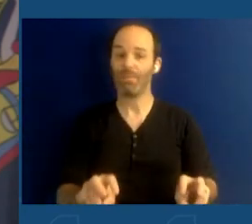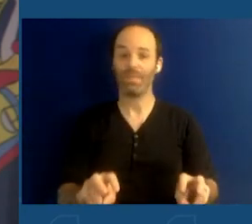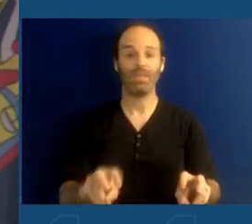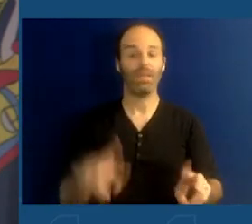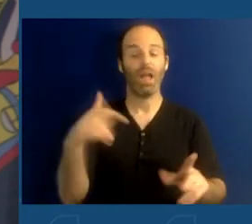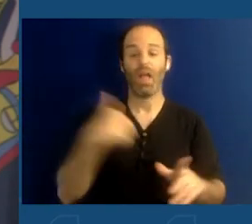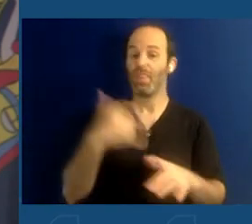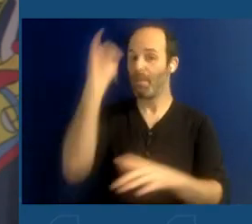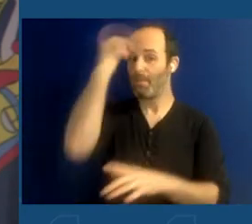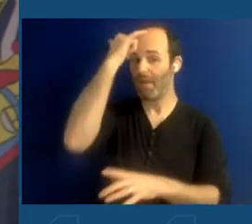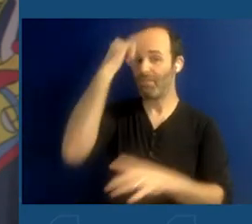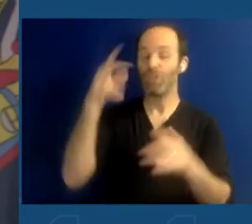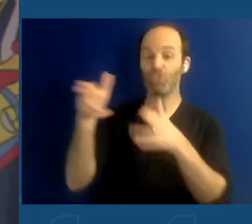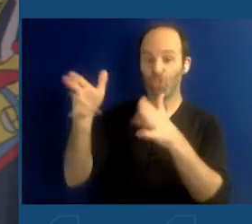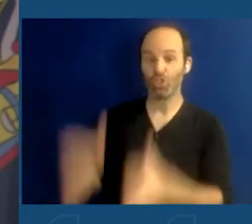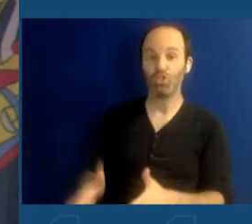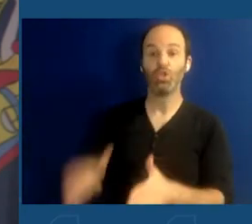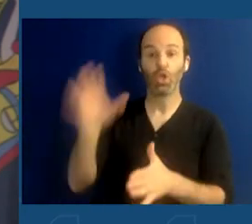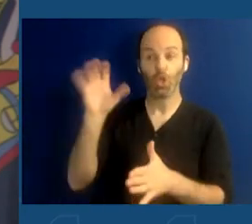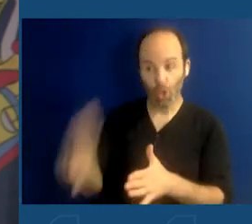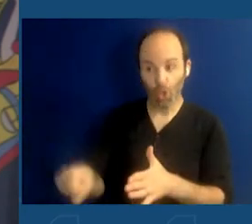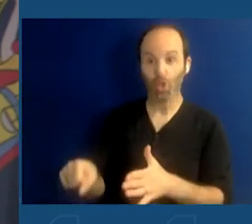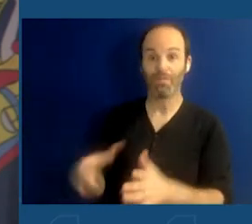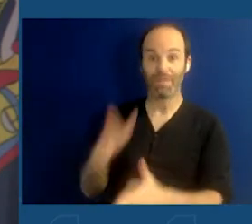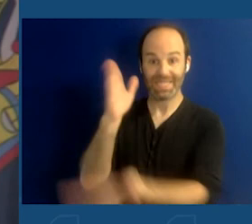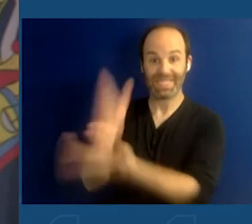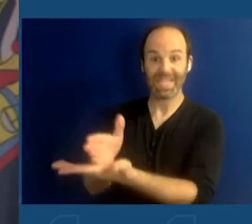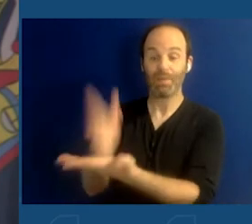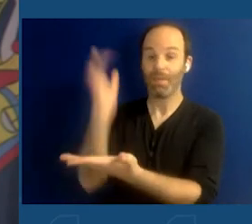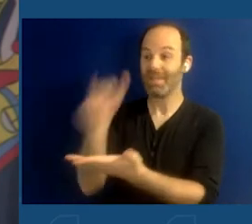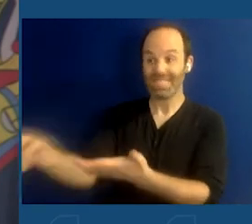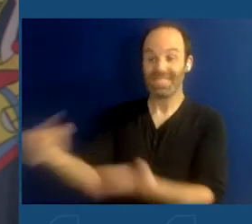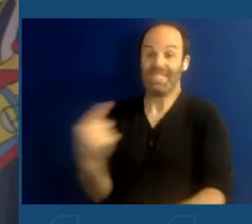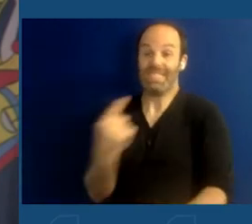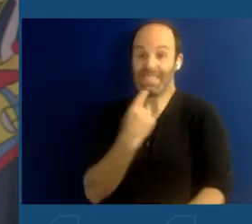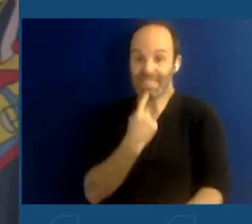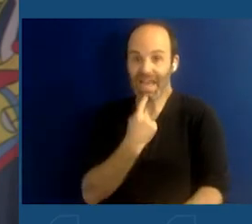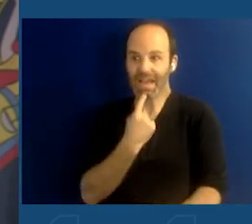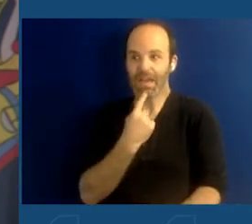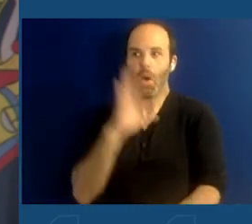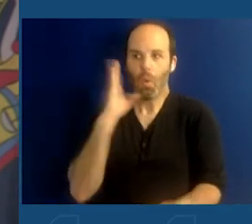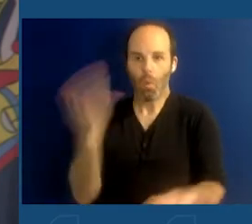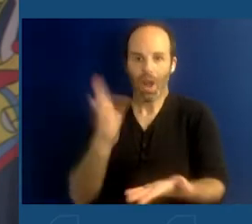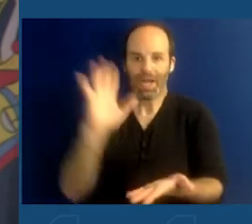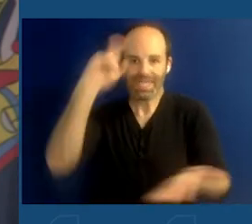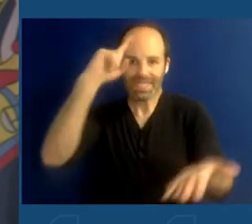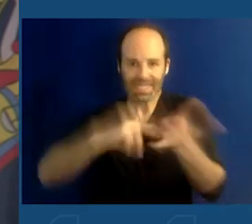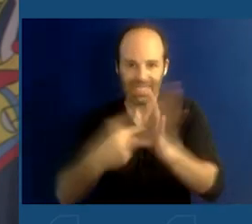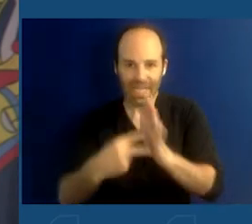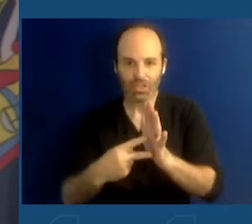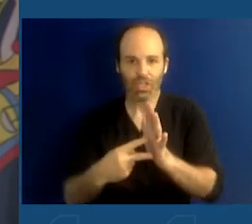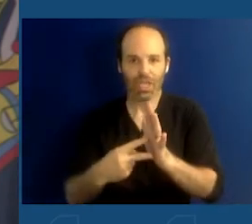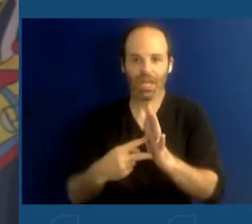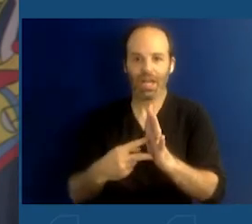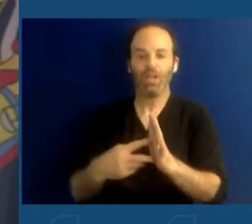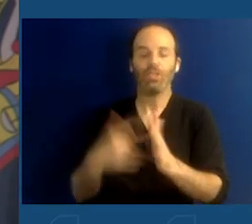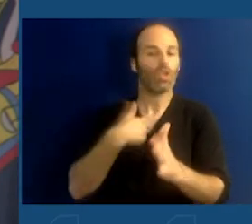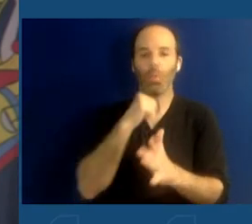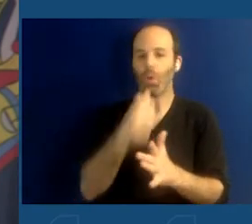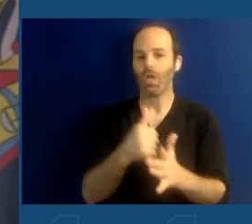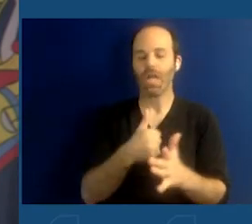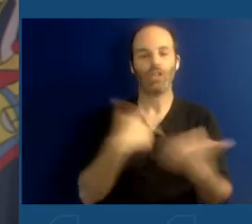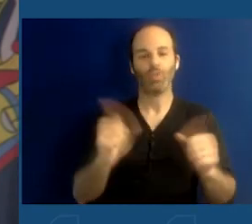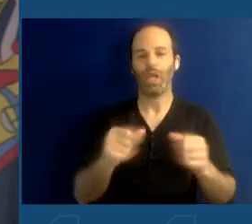his tracks because he basically demonstrated and said what he intended to do. So we are in the not crime-solving business today.